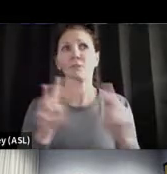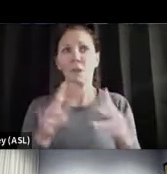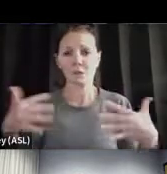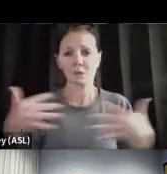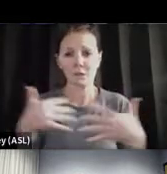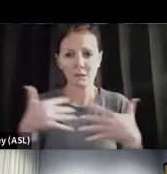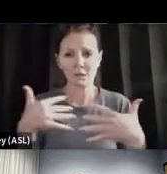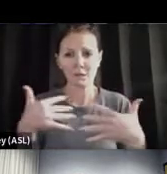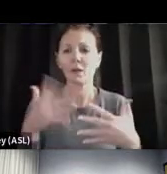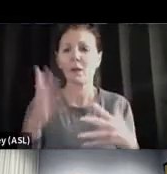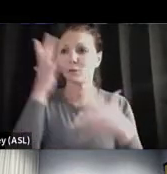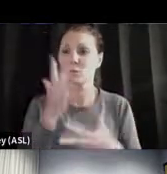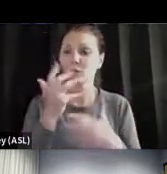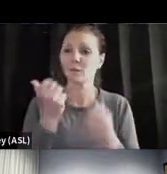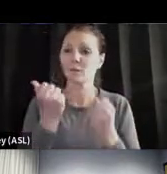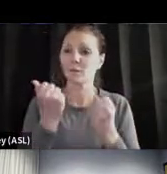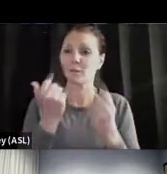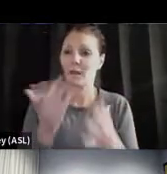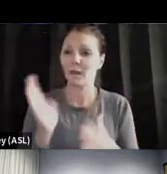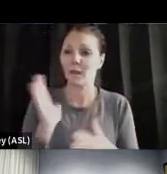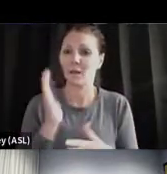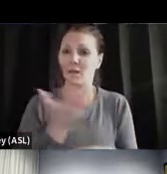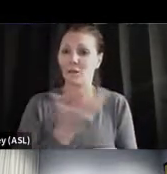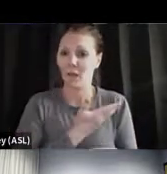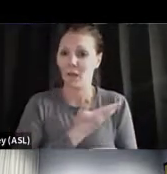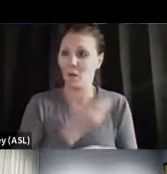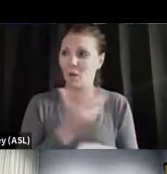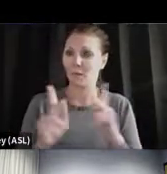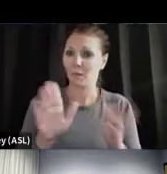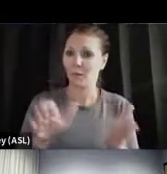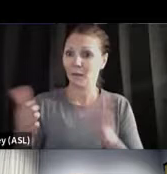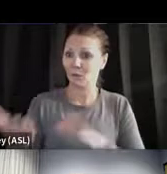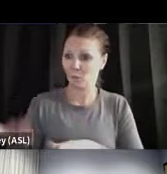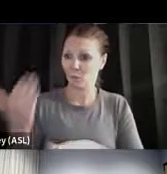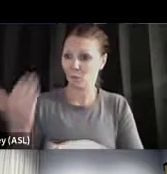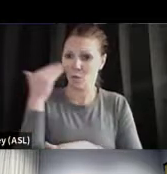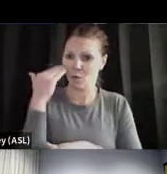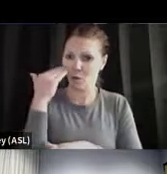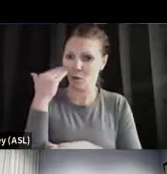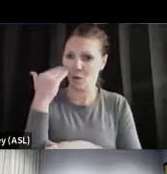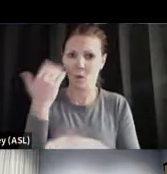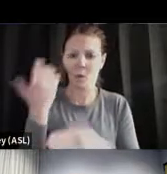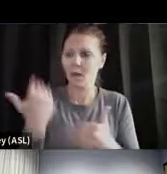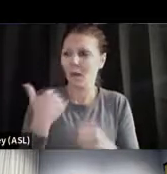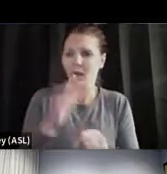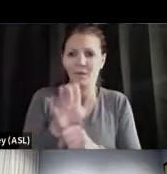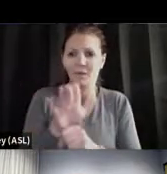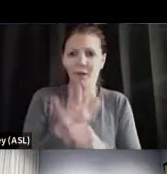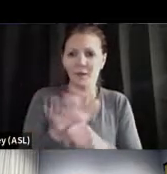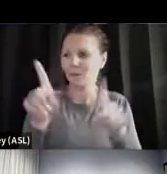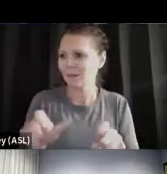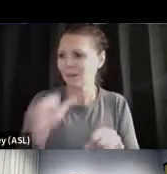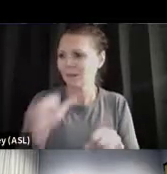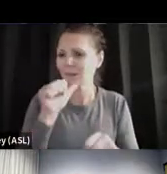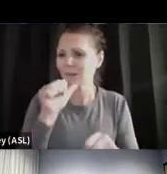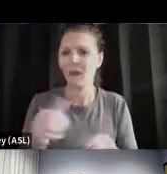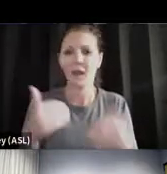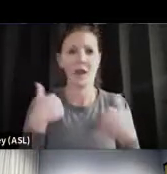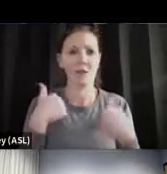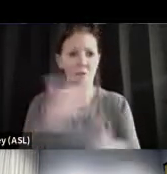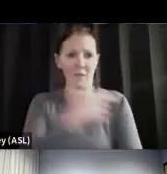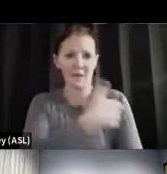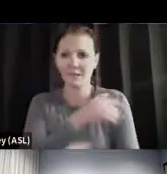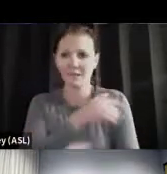many of our frail individuals and the people that we knew passed away from COVID-19. We didn't have enough testing. We didn't have vaccines. We didn't know